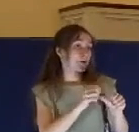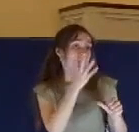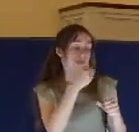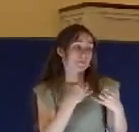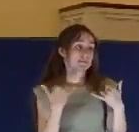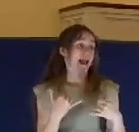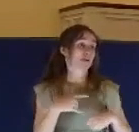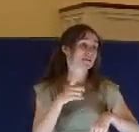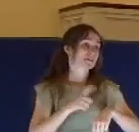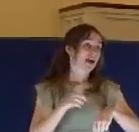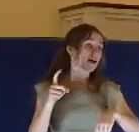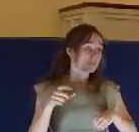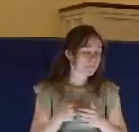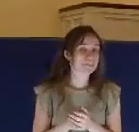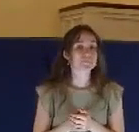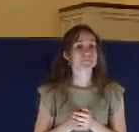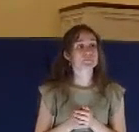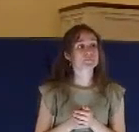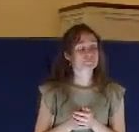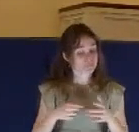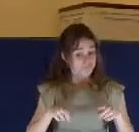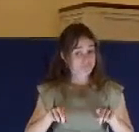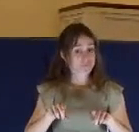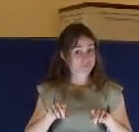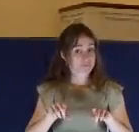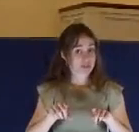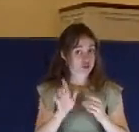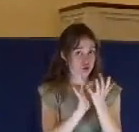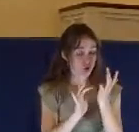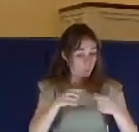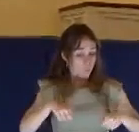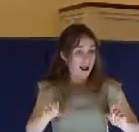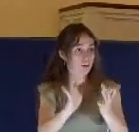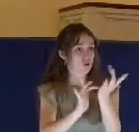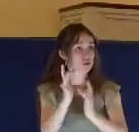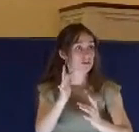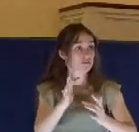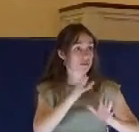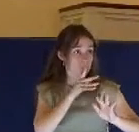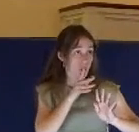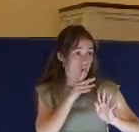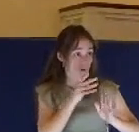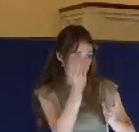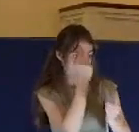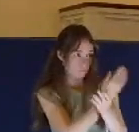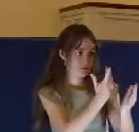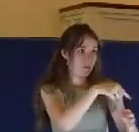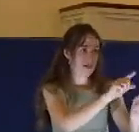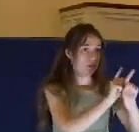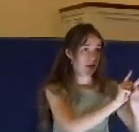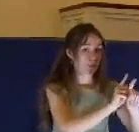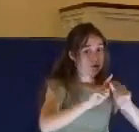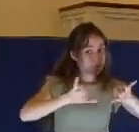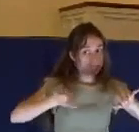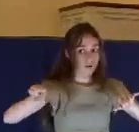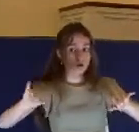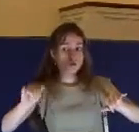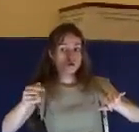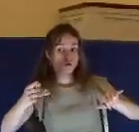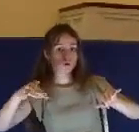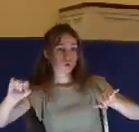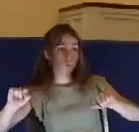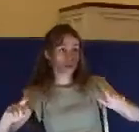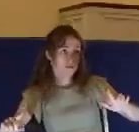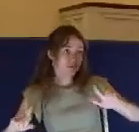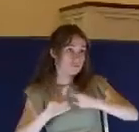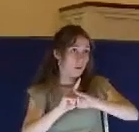time. And while he spoke this, in verse 43, it says, Judas came with the multitude of soldiers, betrayed